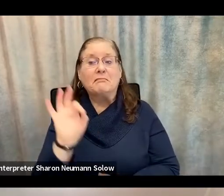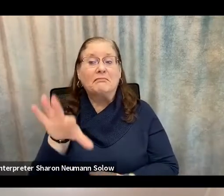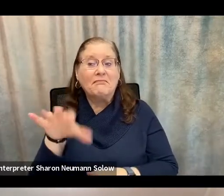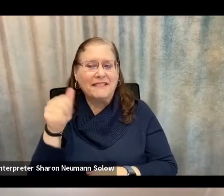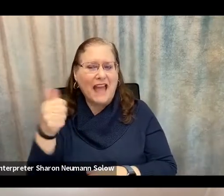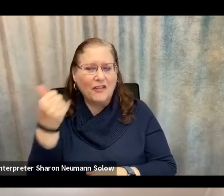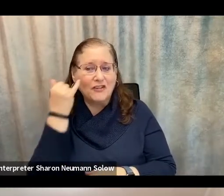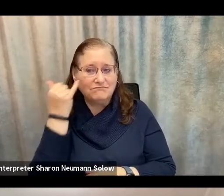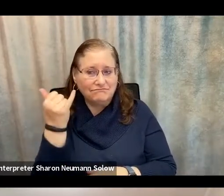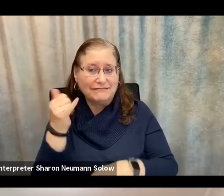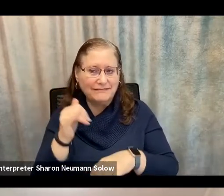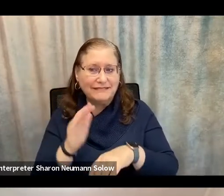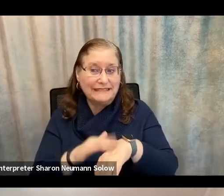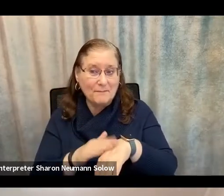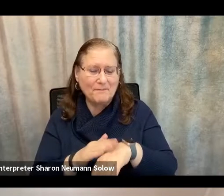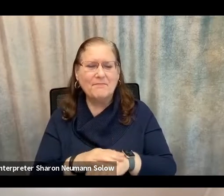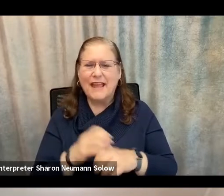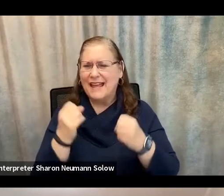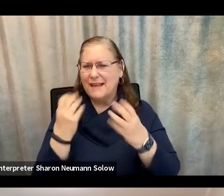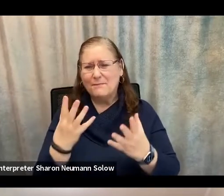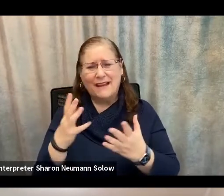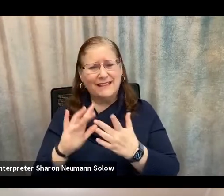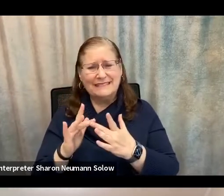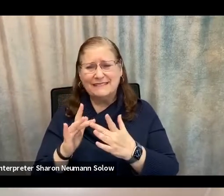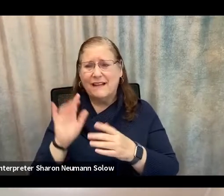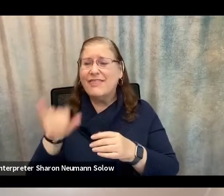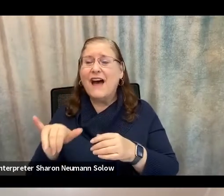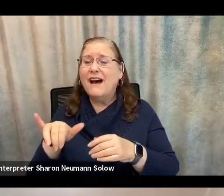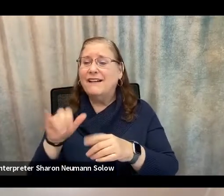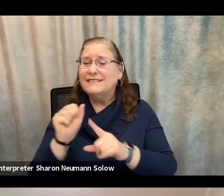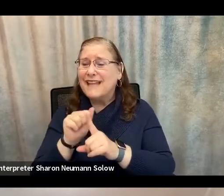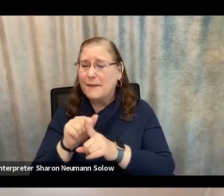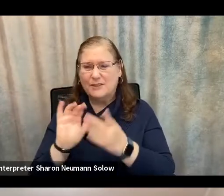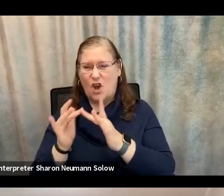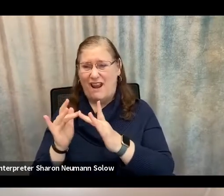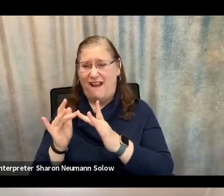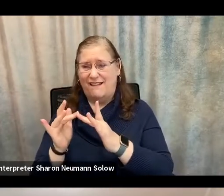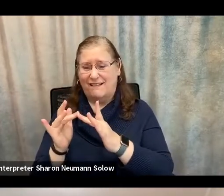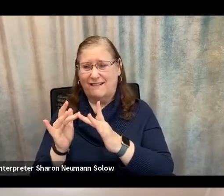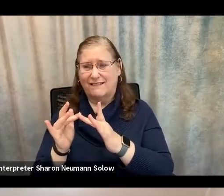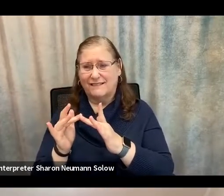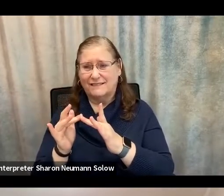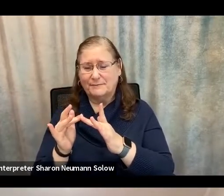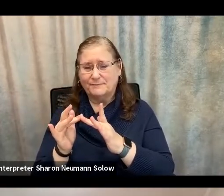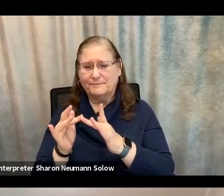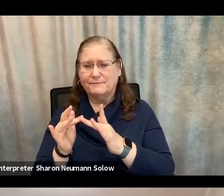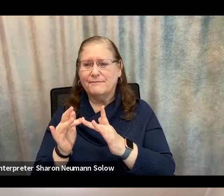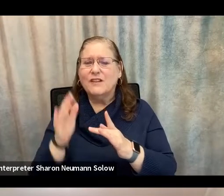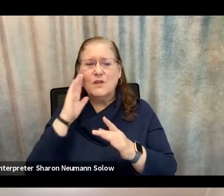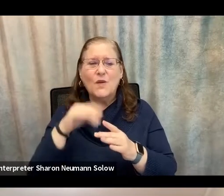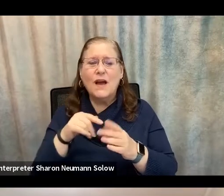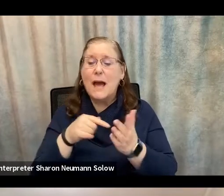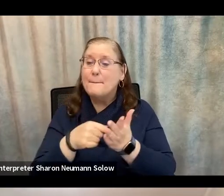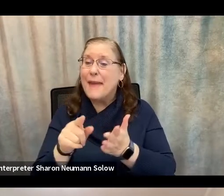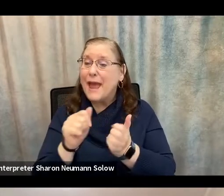sort of, since a lot of these scans are online scams, this is pretty much the only way, but pay with credit card.